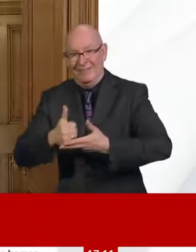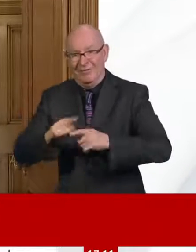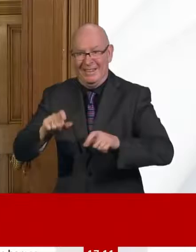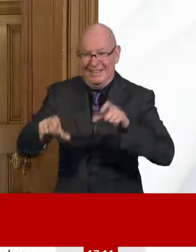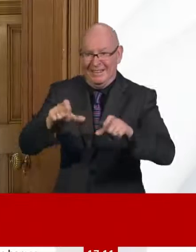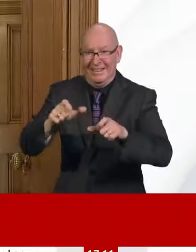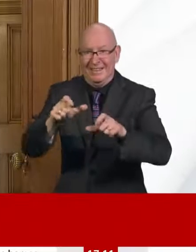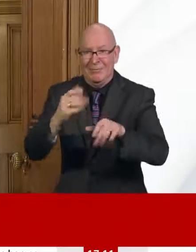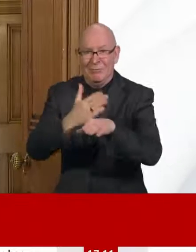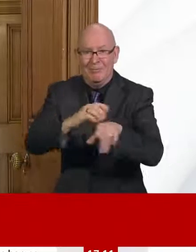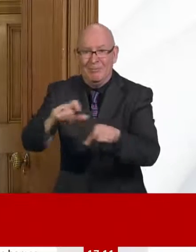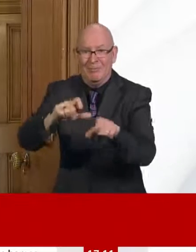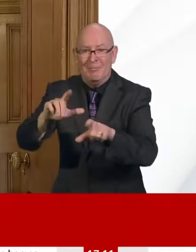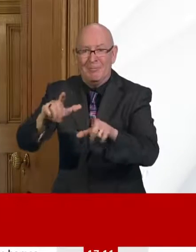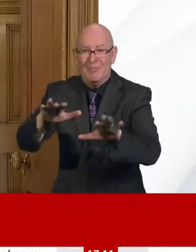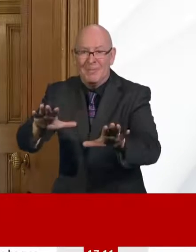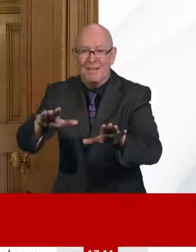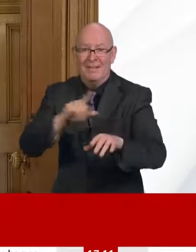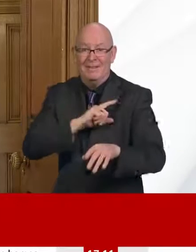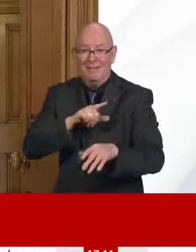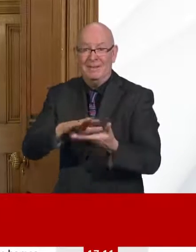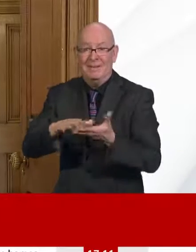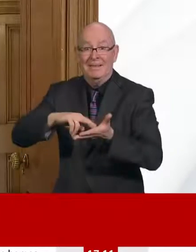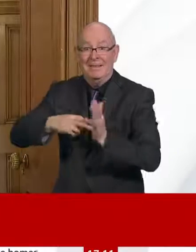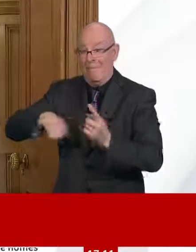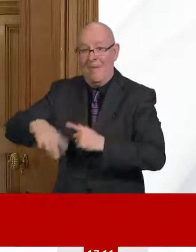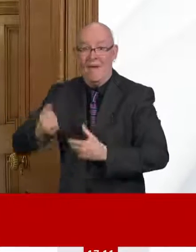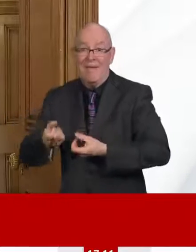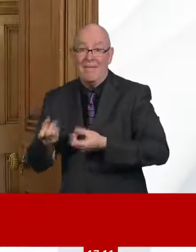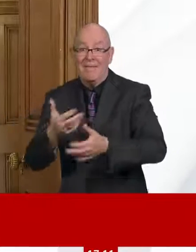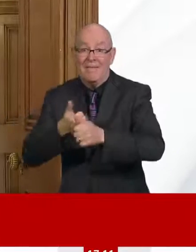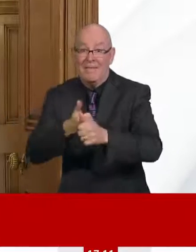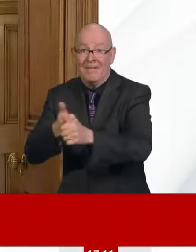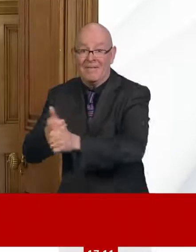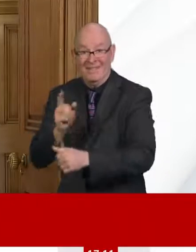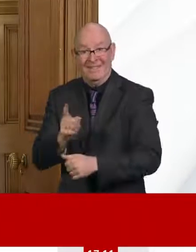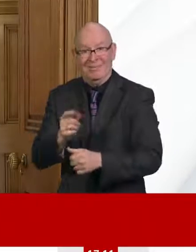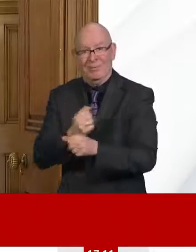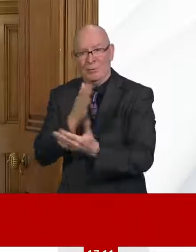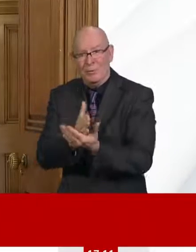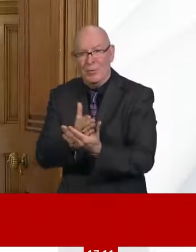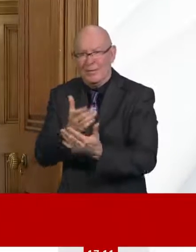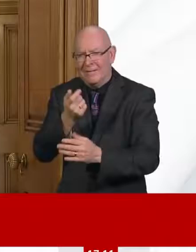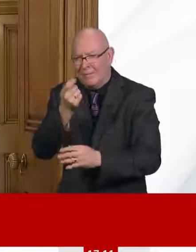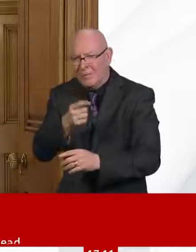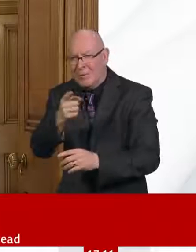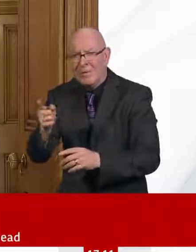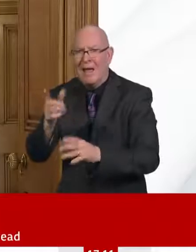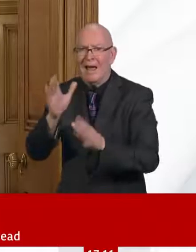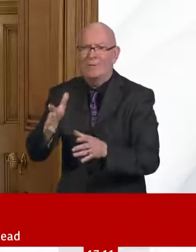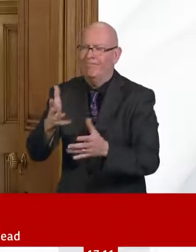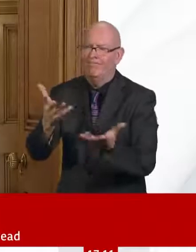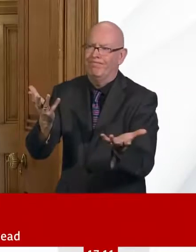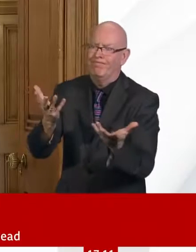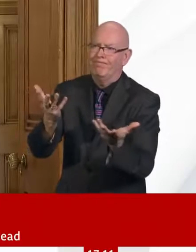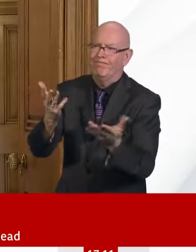back as quickly as possible. So to your point about a generation, no, I very much hope that the measures we've put in place will allow us to